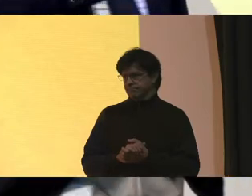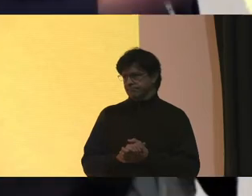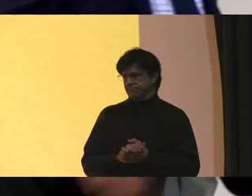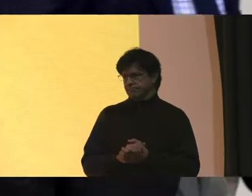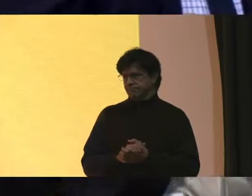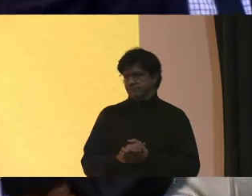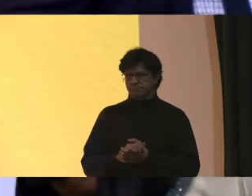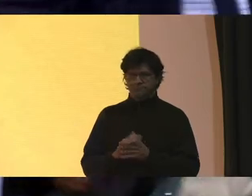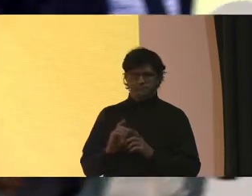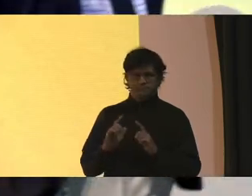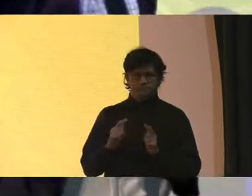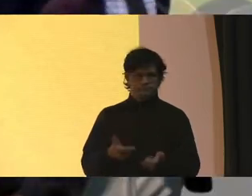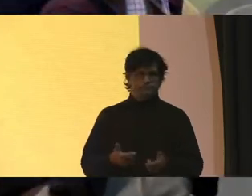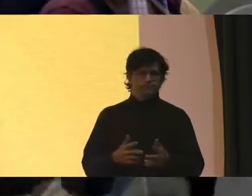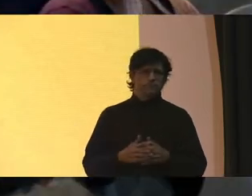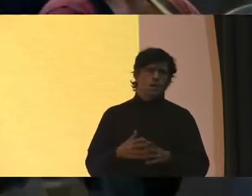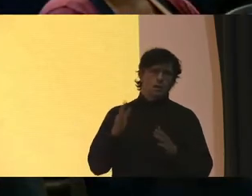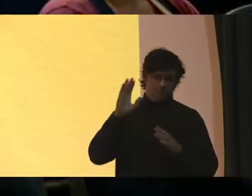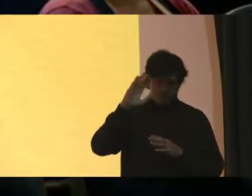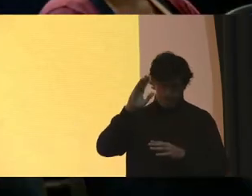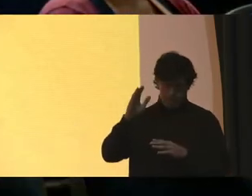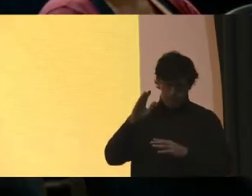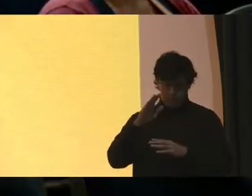Yes, ma'am Hi, good evening